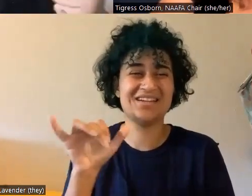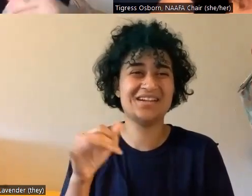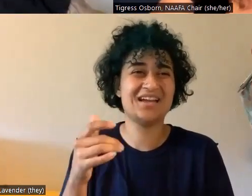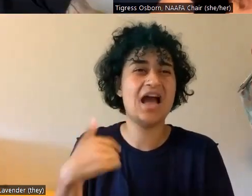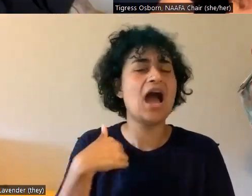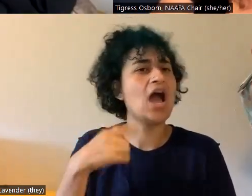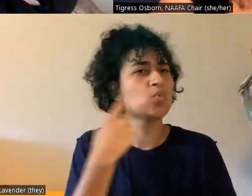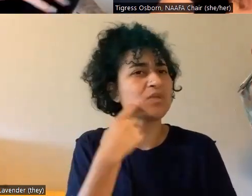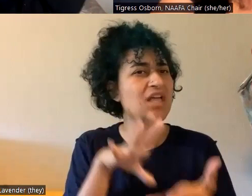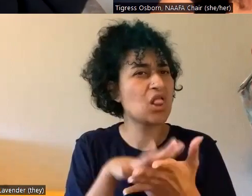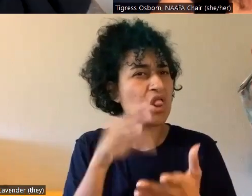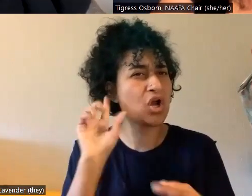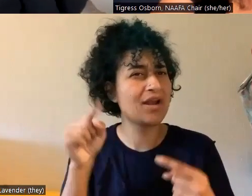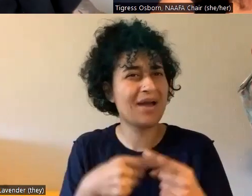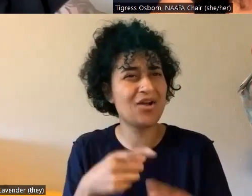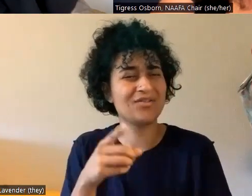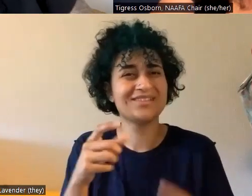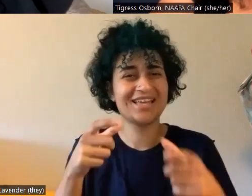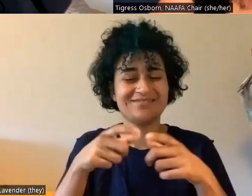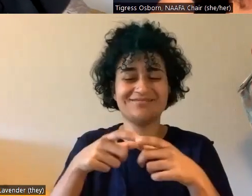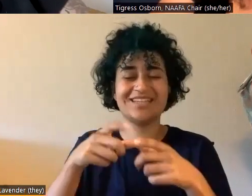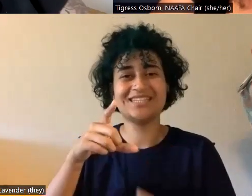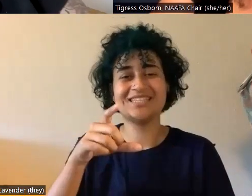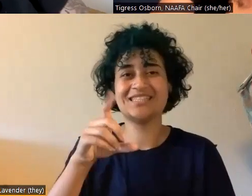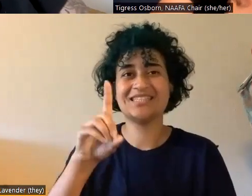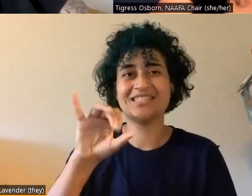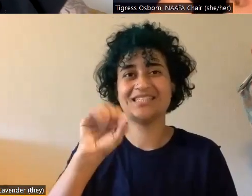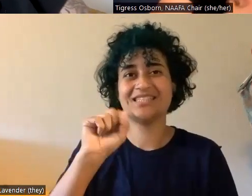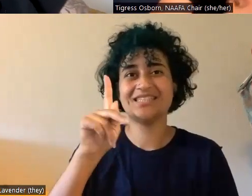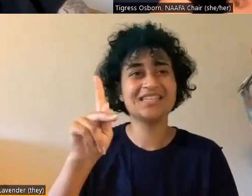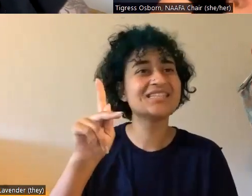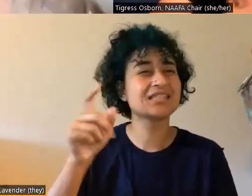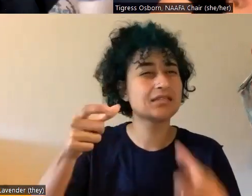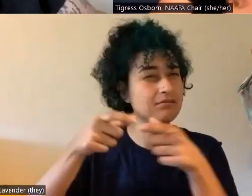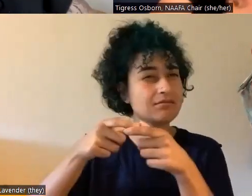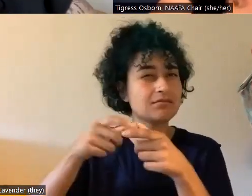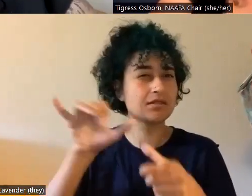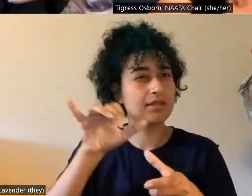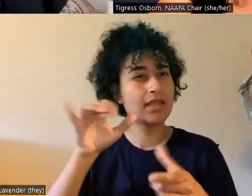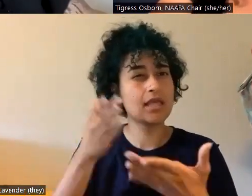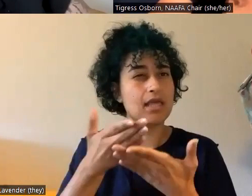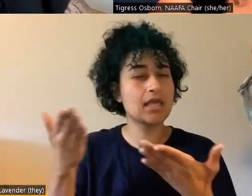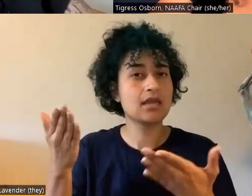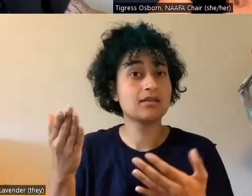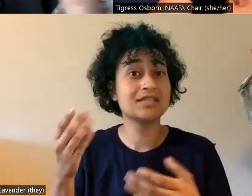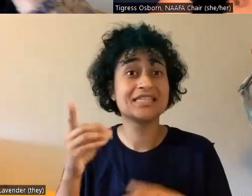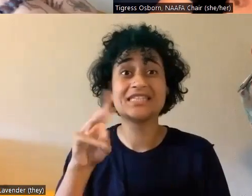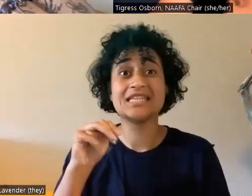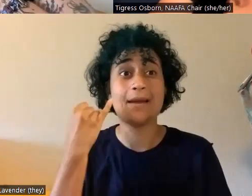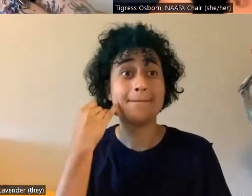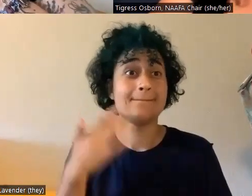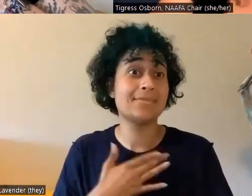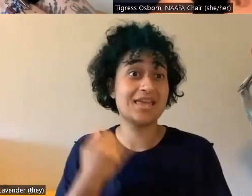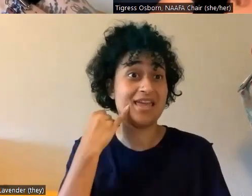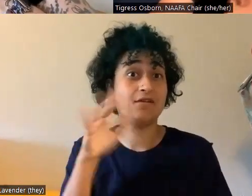out. Uh, feel free to DM me if you found like a great solution. I'd love